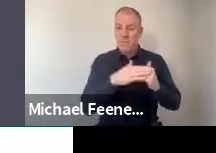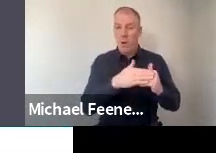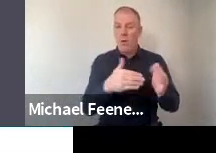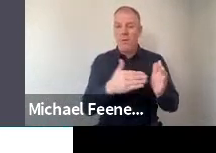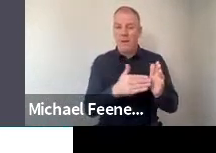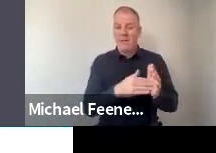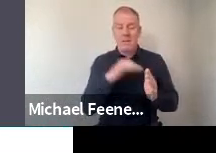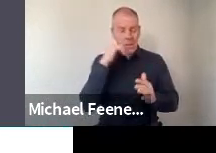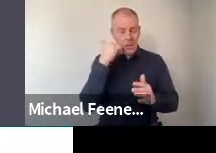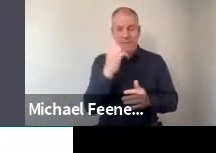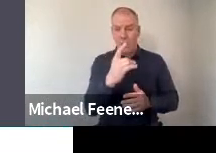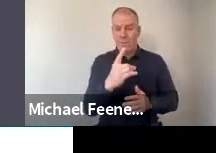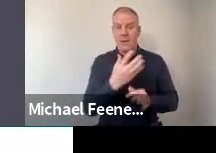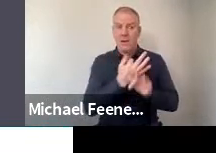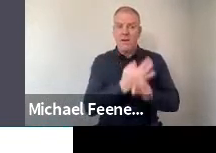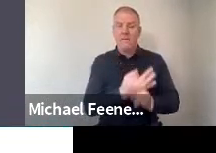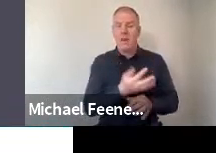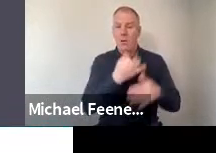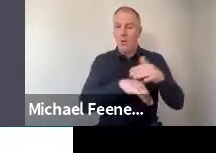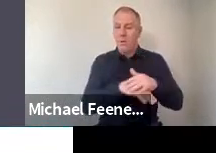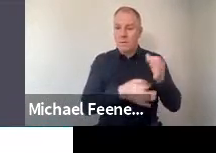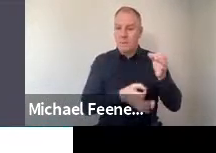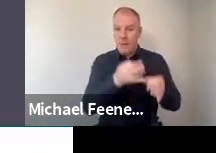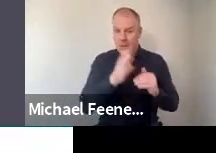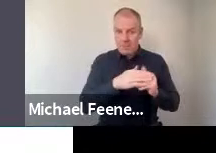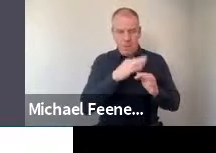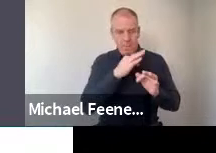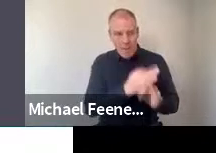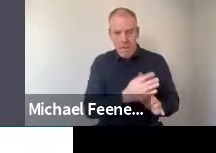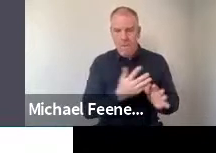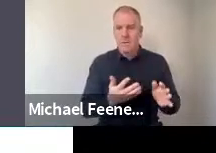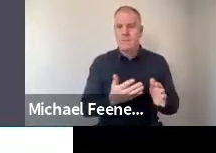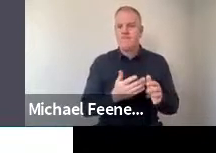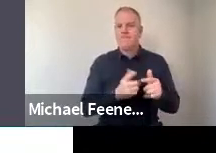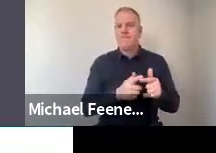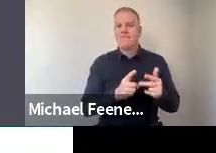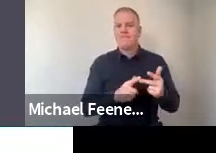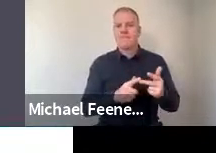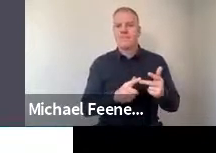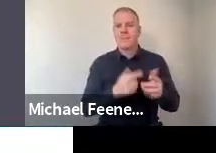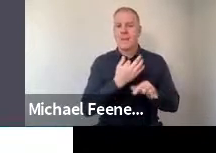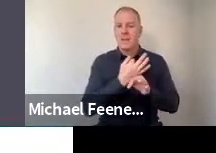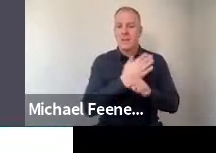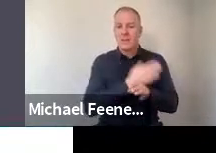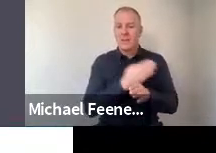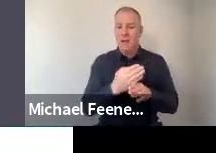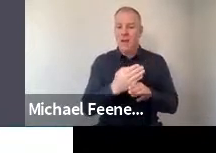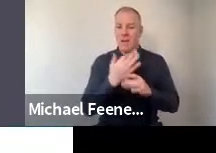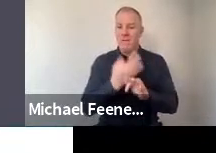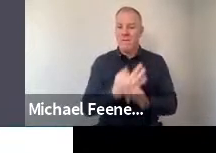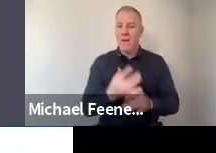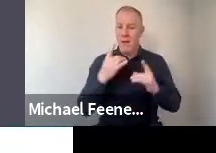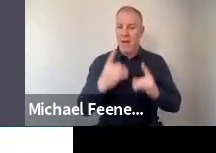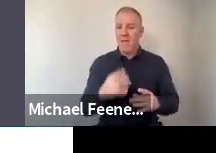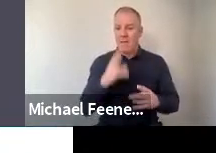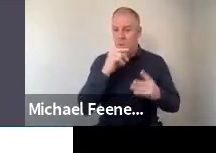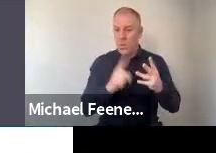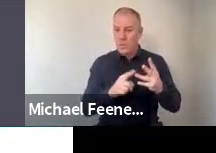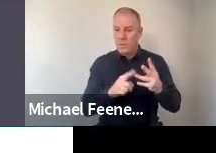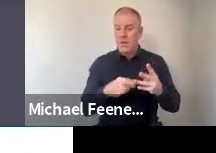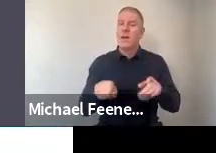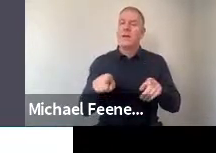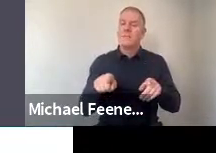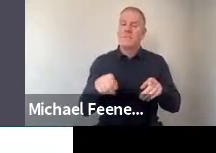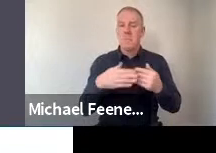They started following government and politics more. They had started following health news about the same.